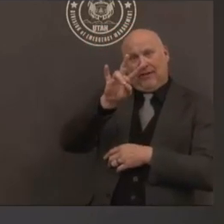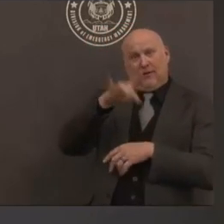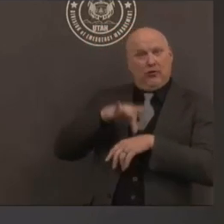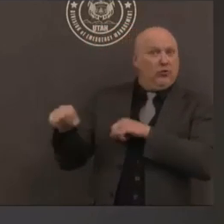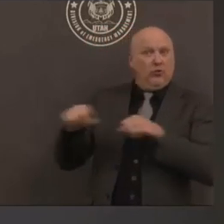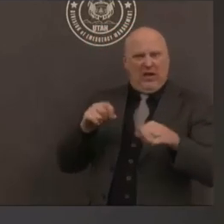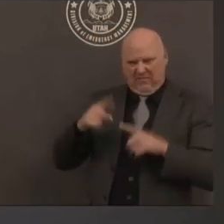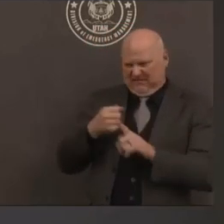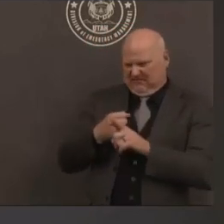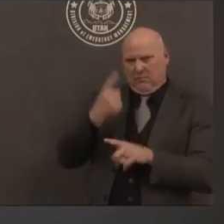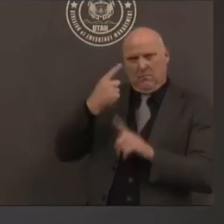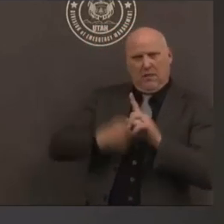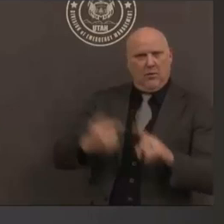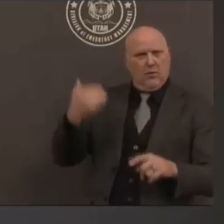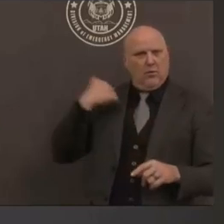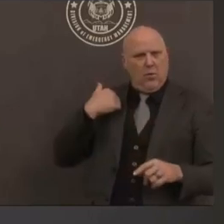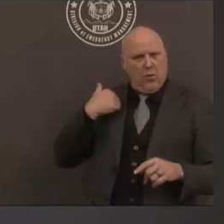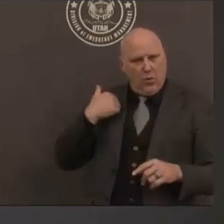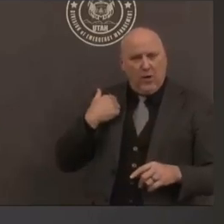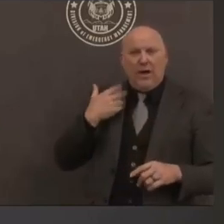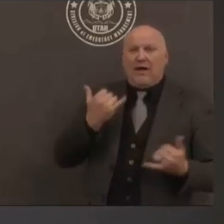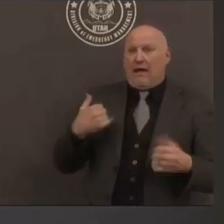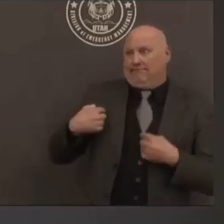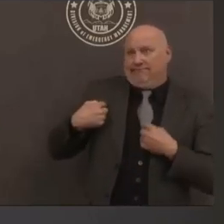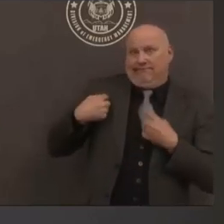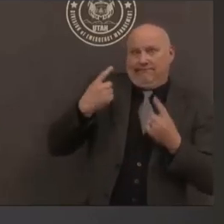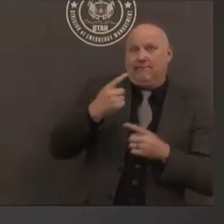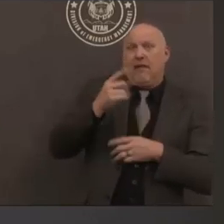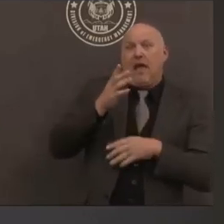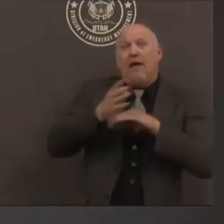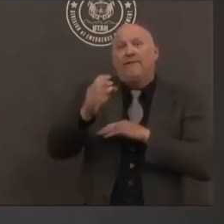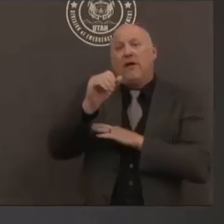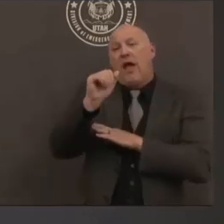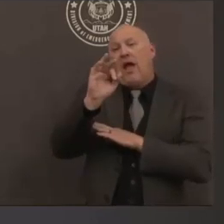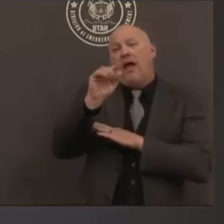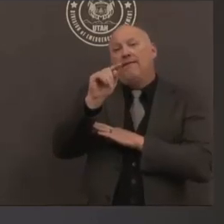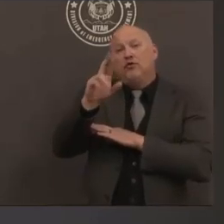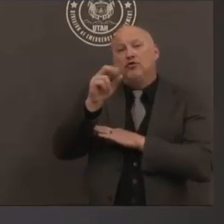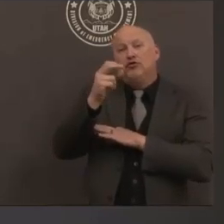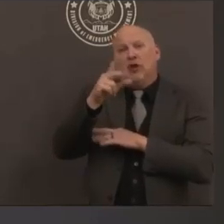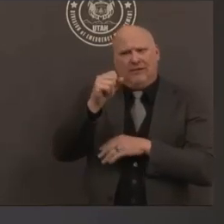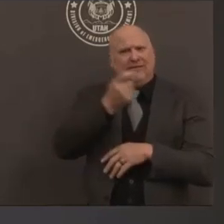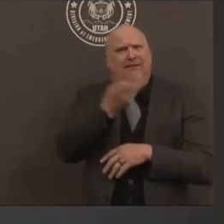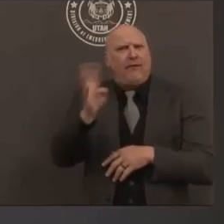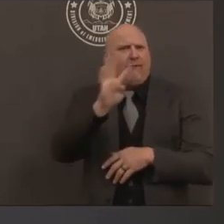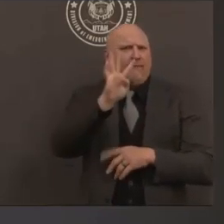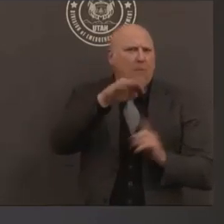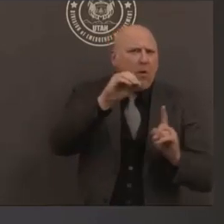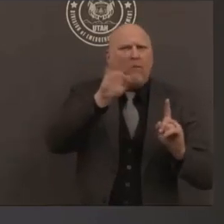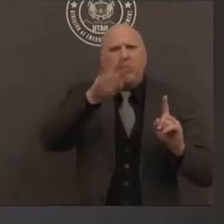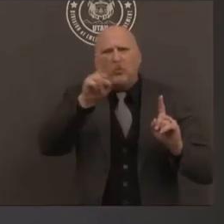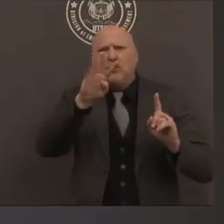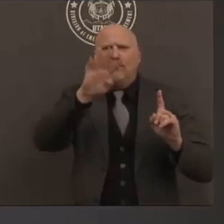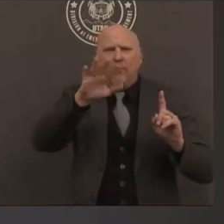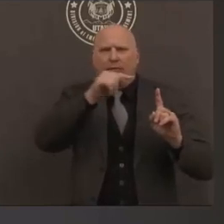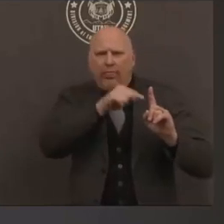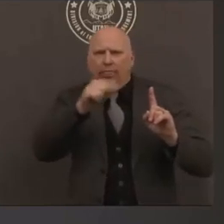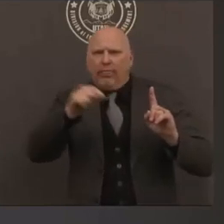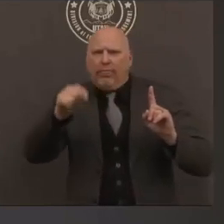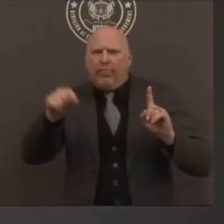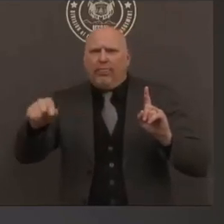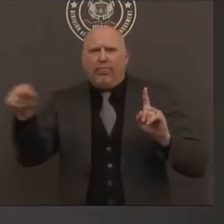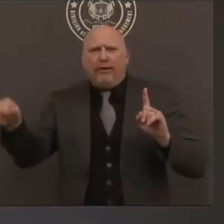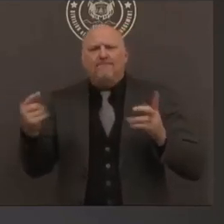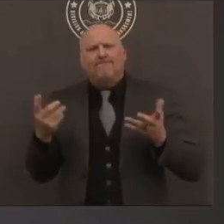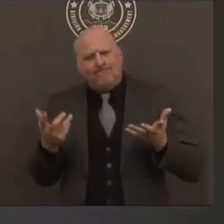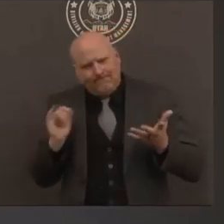multiple magnitude 4 aftershocks as a result of that and we hope that what that will do is help a lot of utahns remember that when